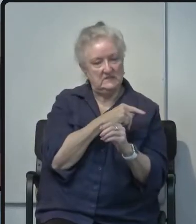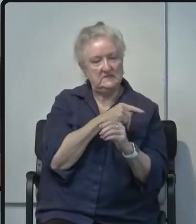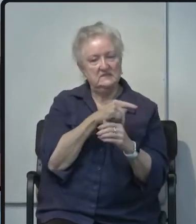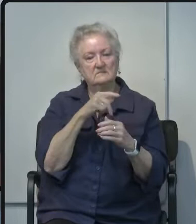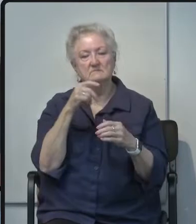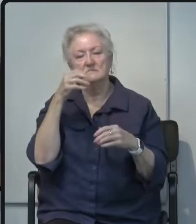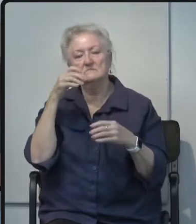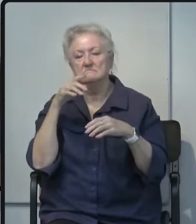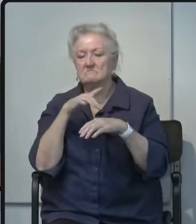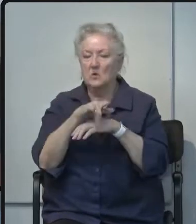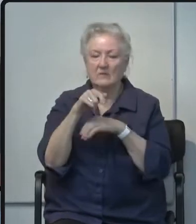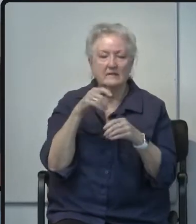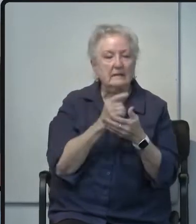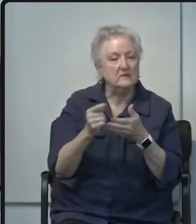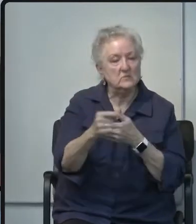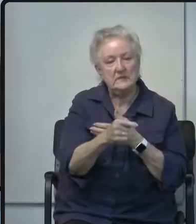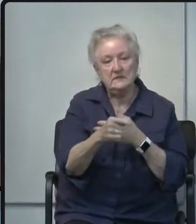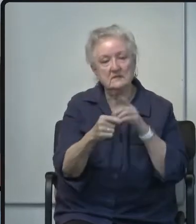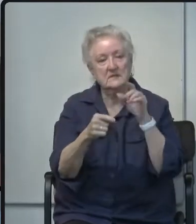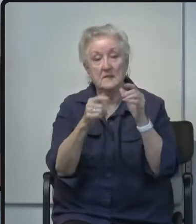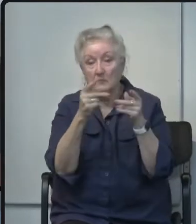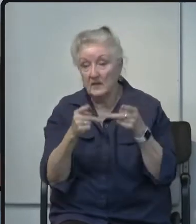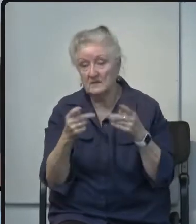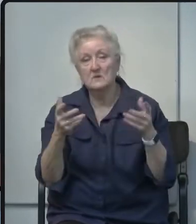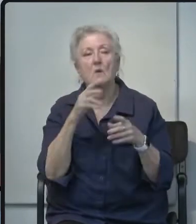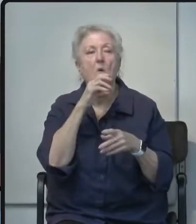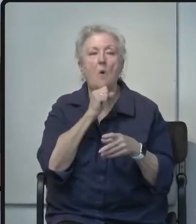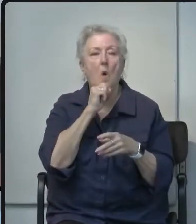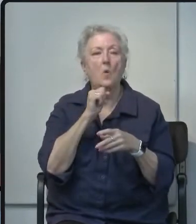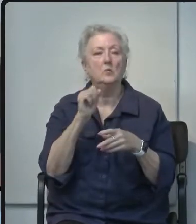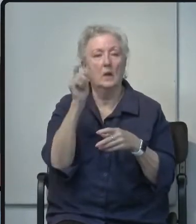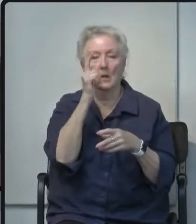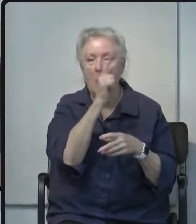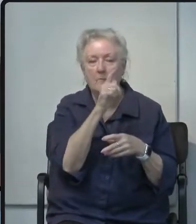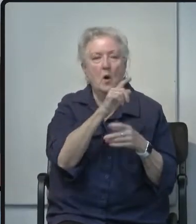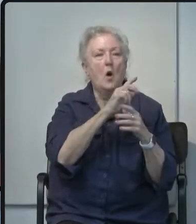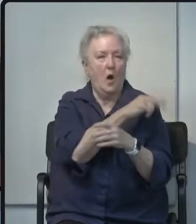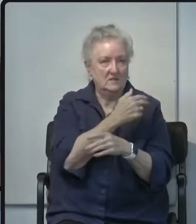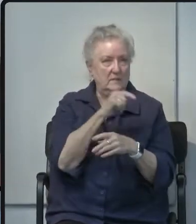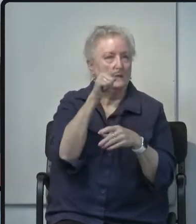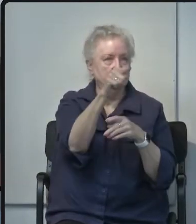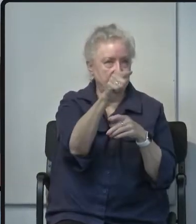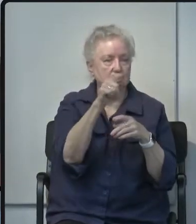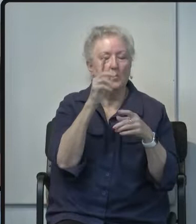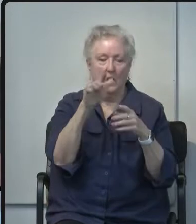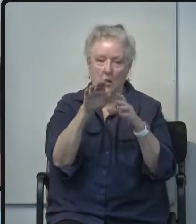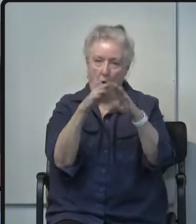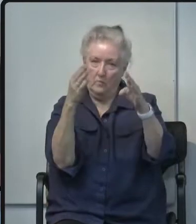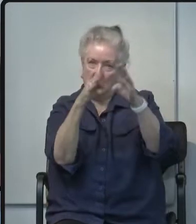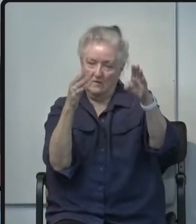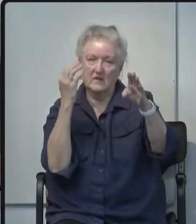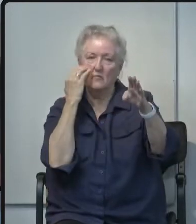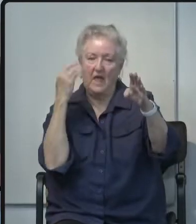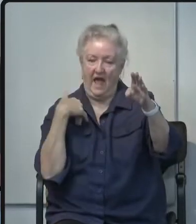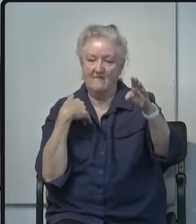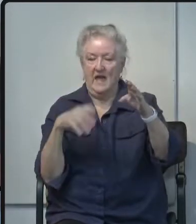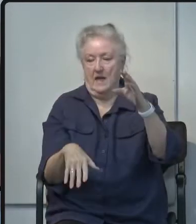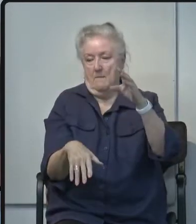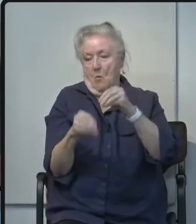Lompoc hospital which will open its doors to our overflow patients